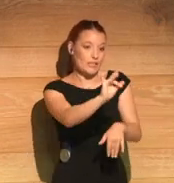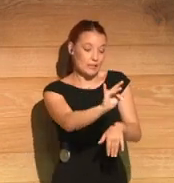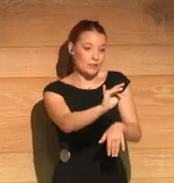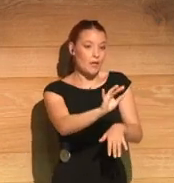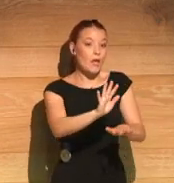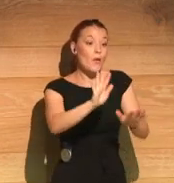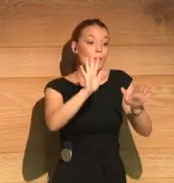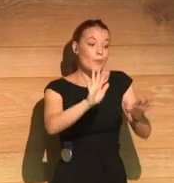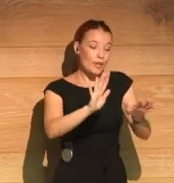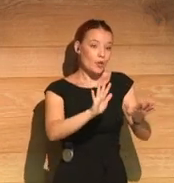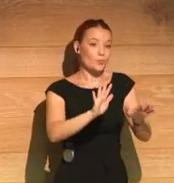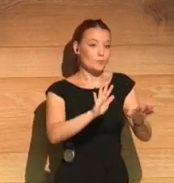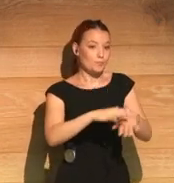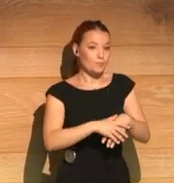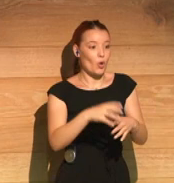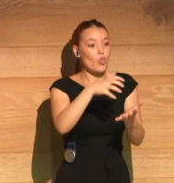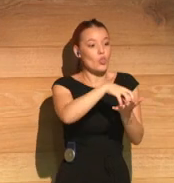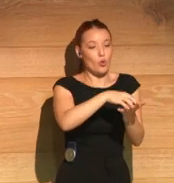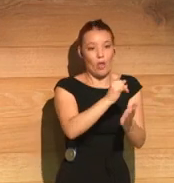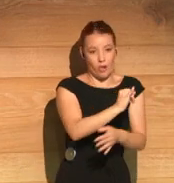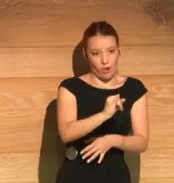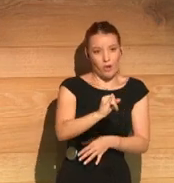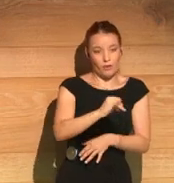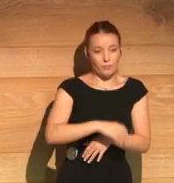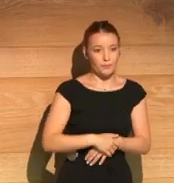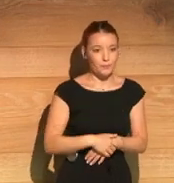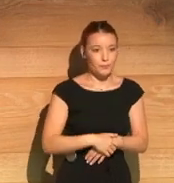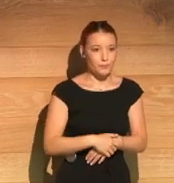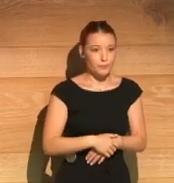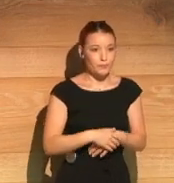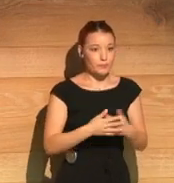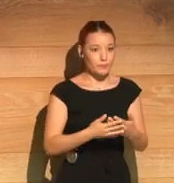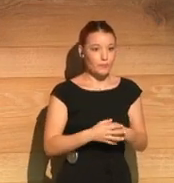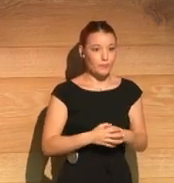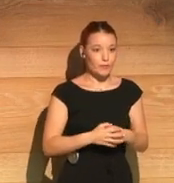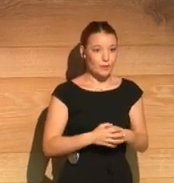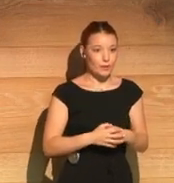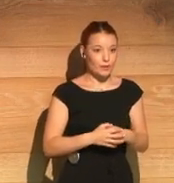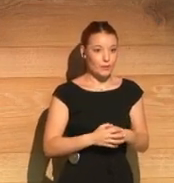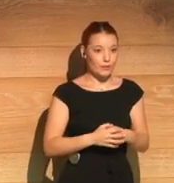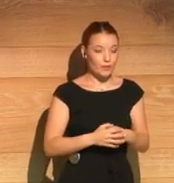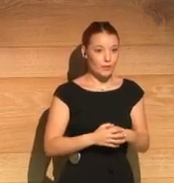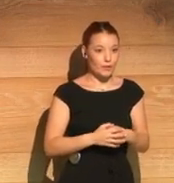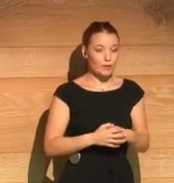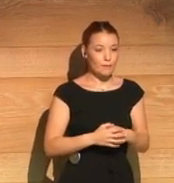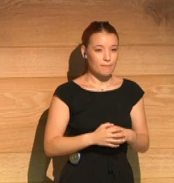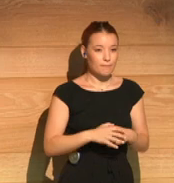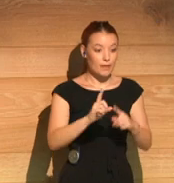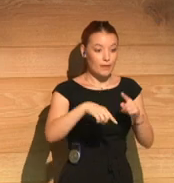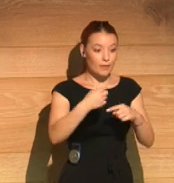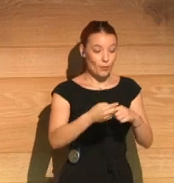would have said yes. However, there were some doubts about it.